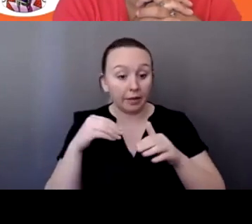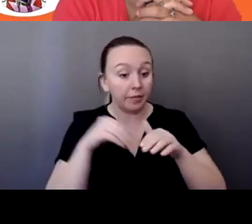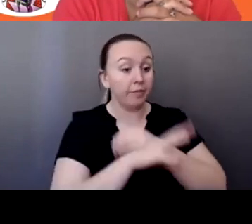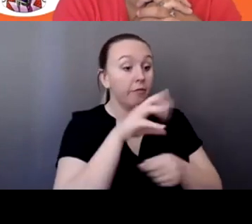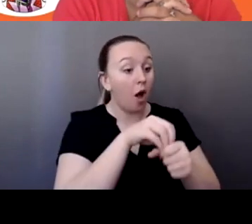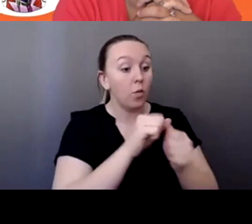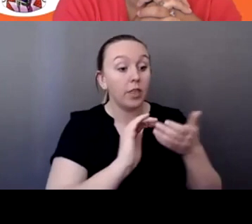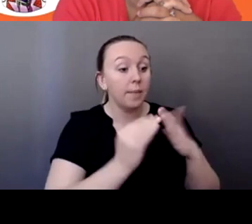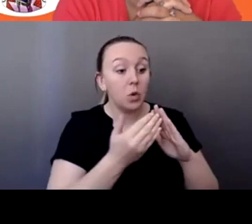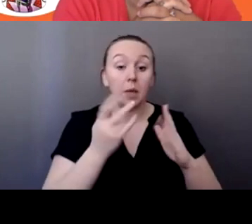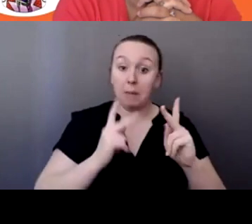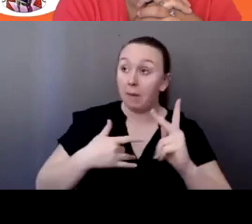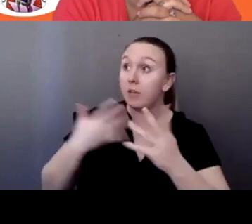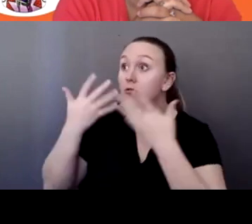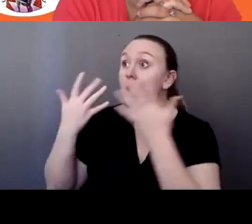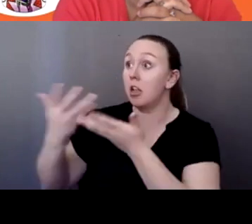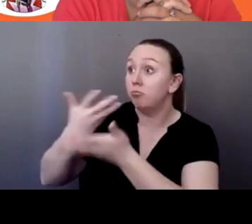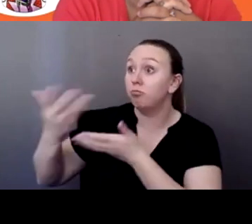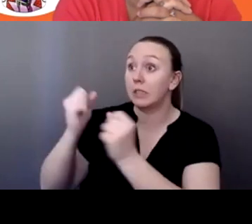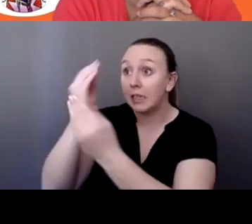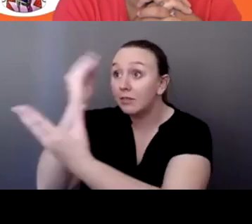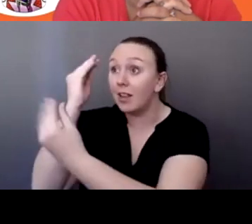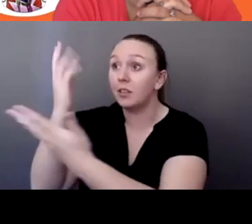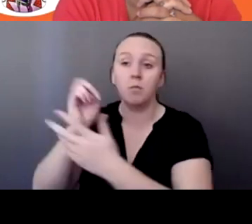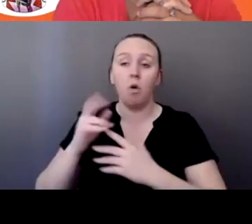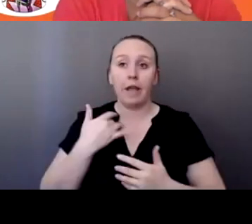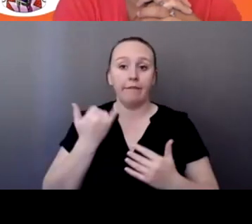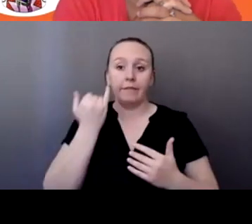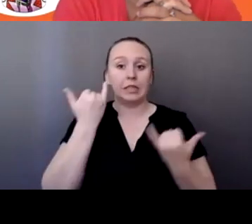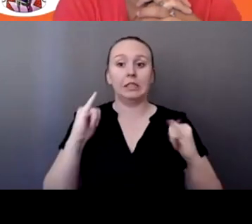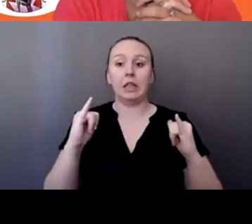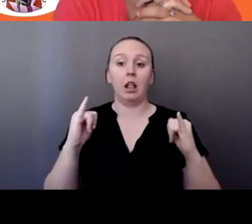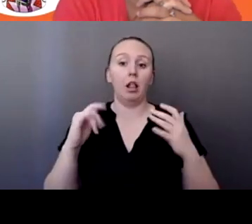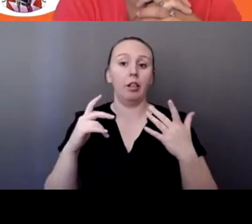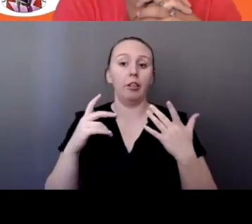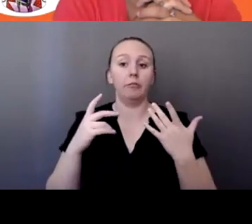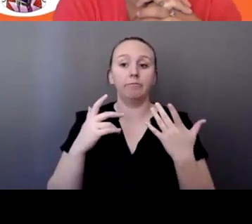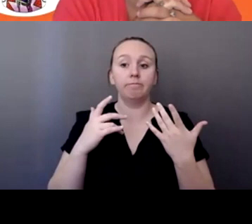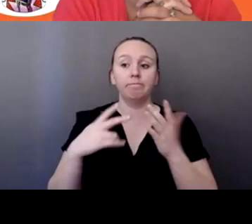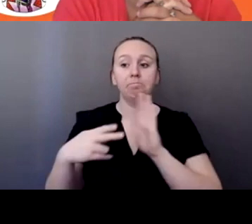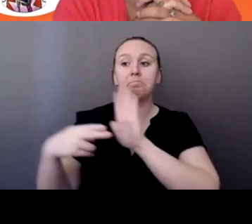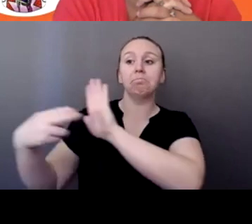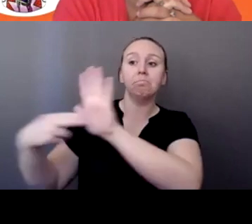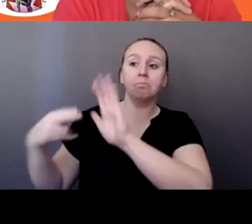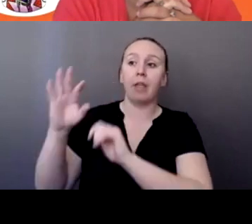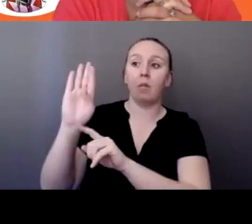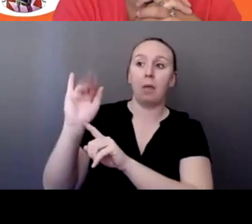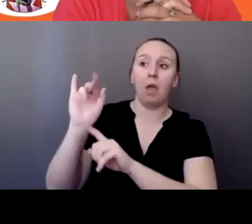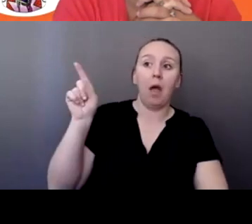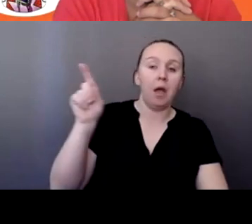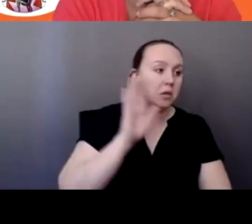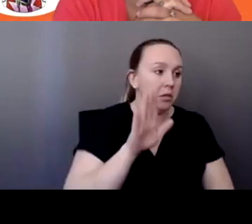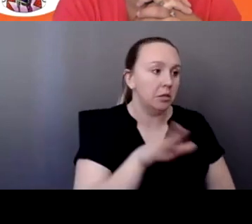enough to talk with them and let them know what's going on, or if there's still that stigmatism of the FBI is here, no one's saying